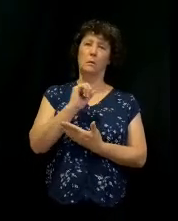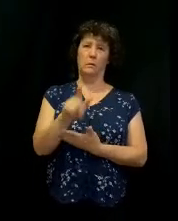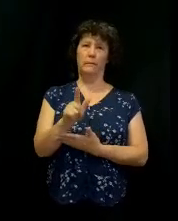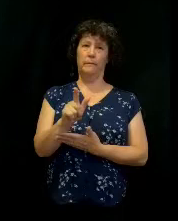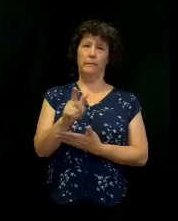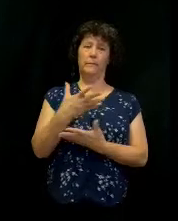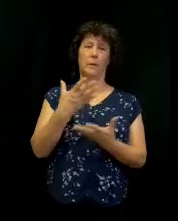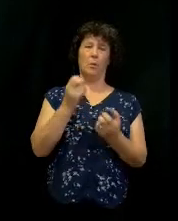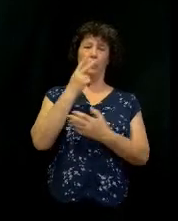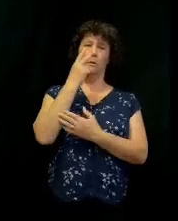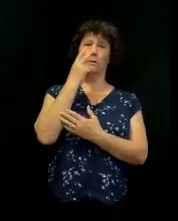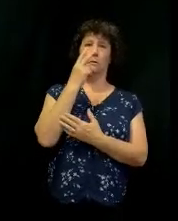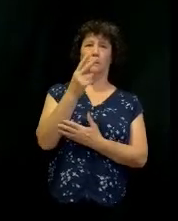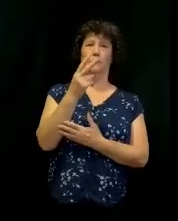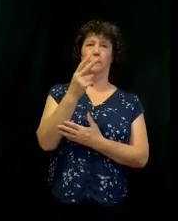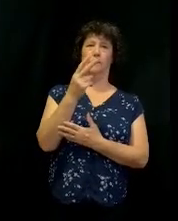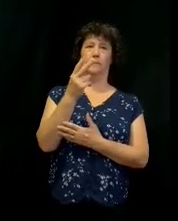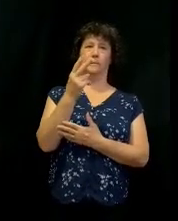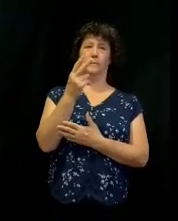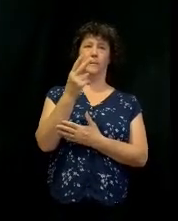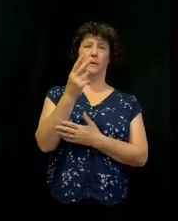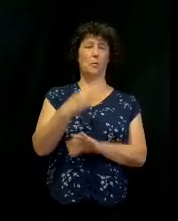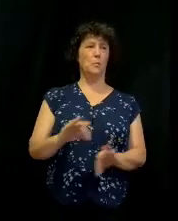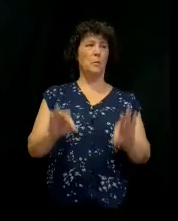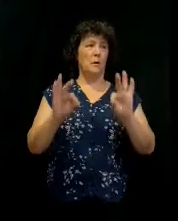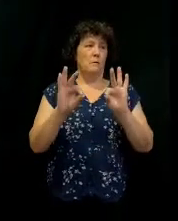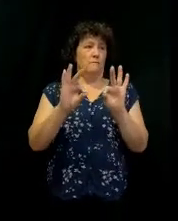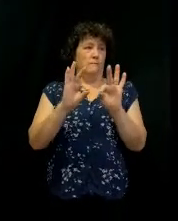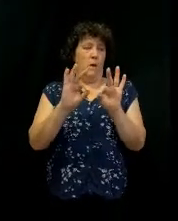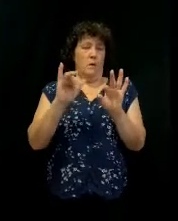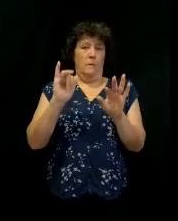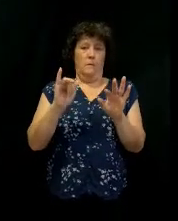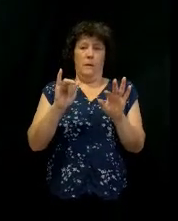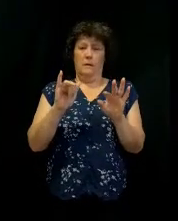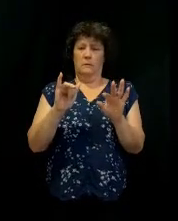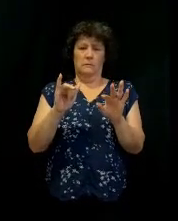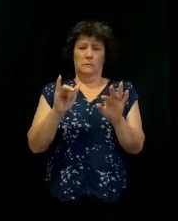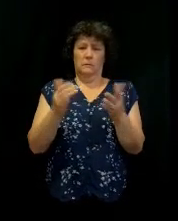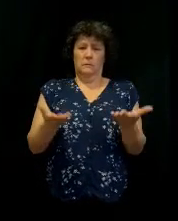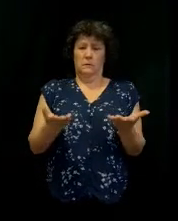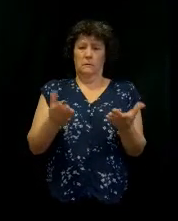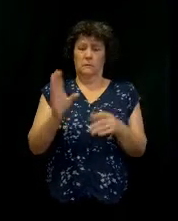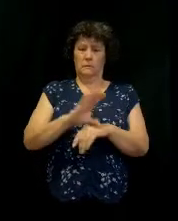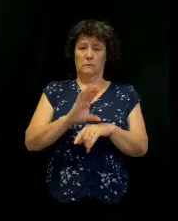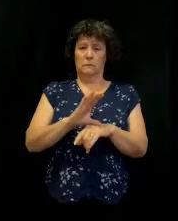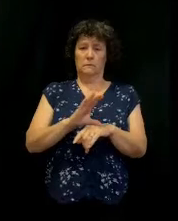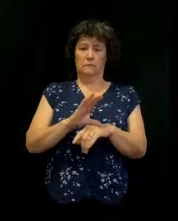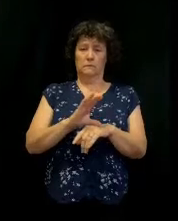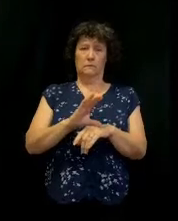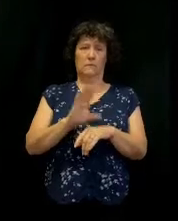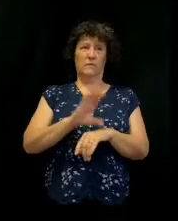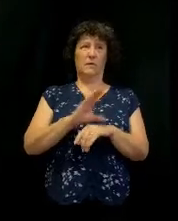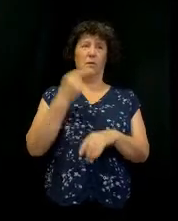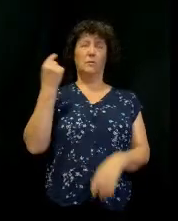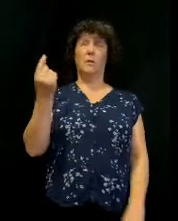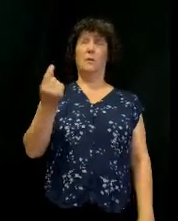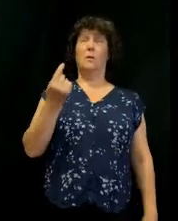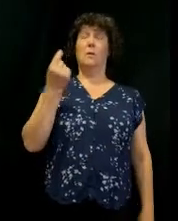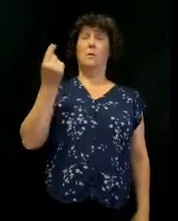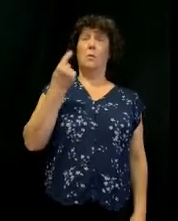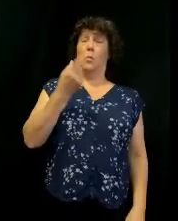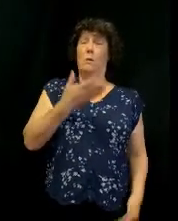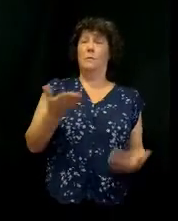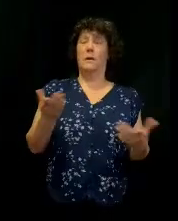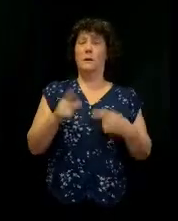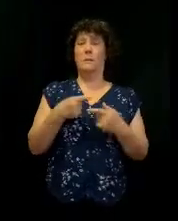I want to see... This is a... We value this in our church. Right? I mean, this church has always... You know, one of the things